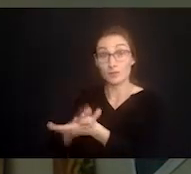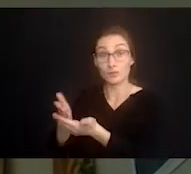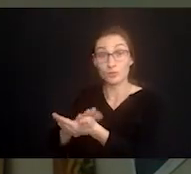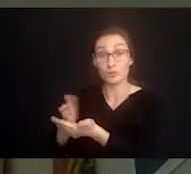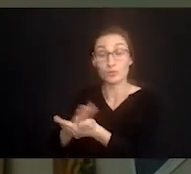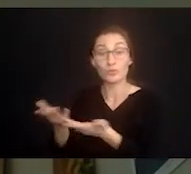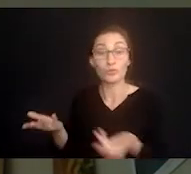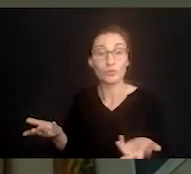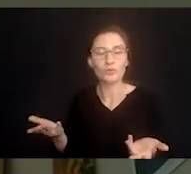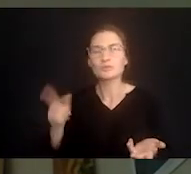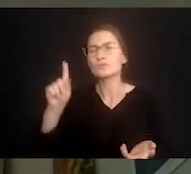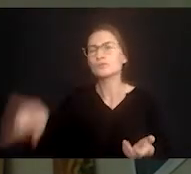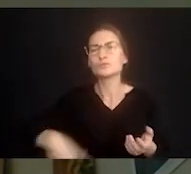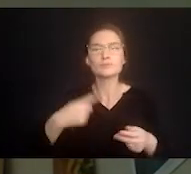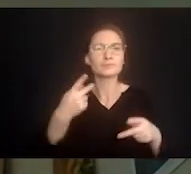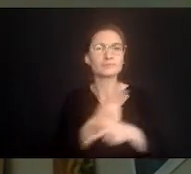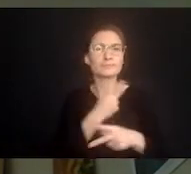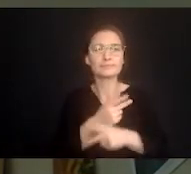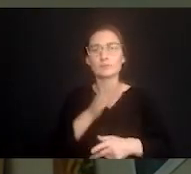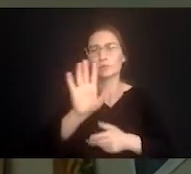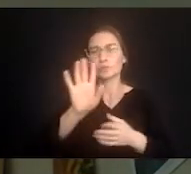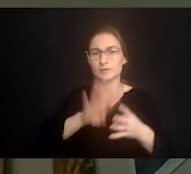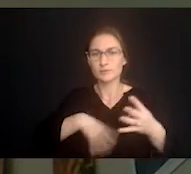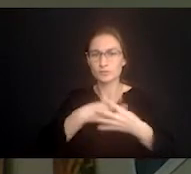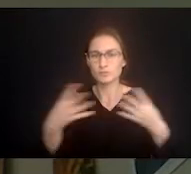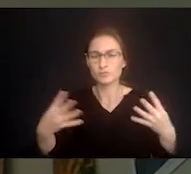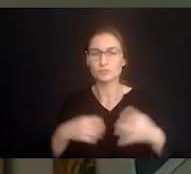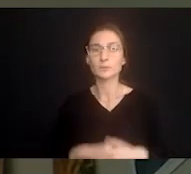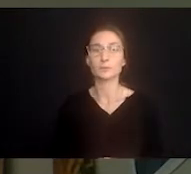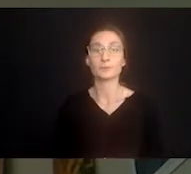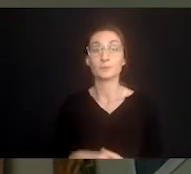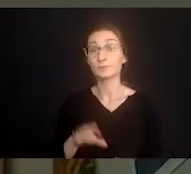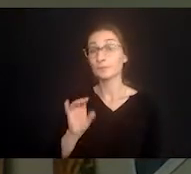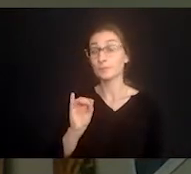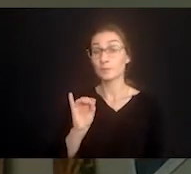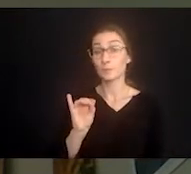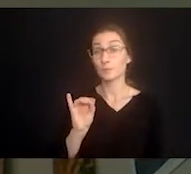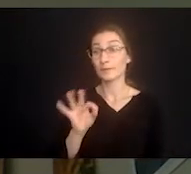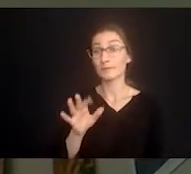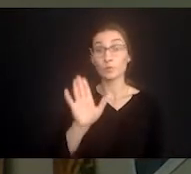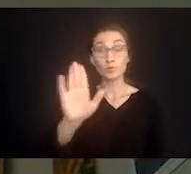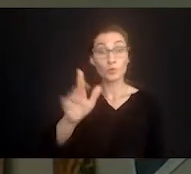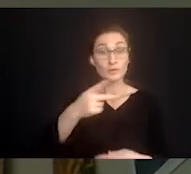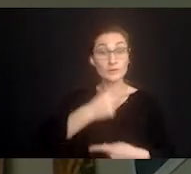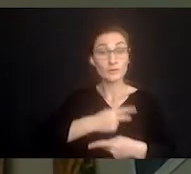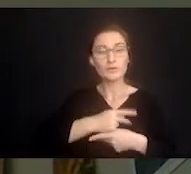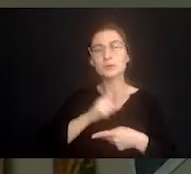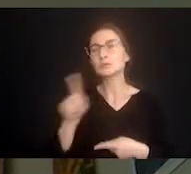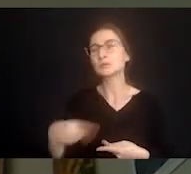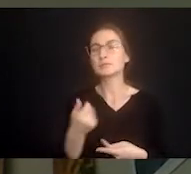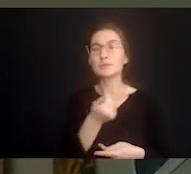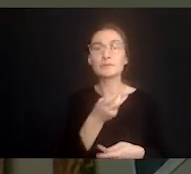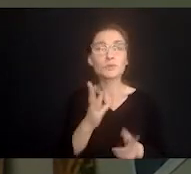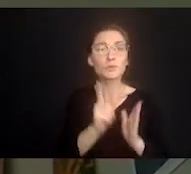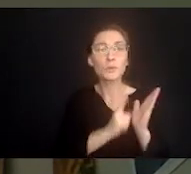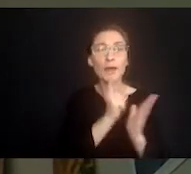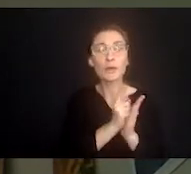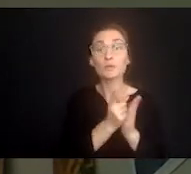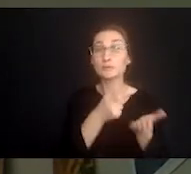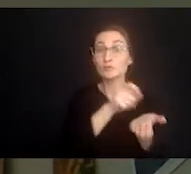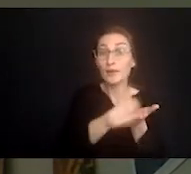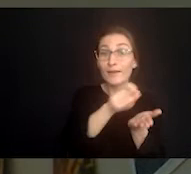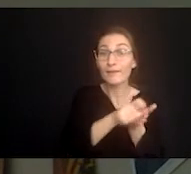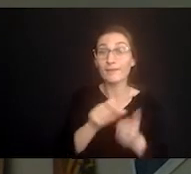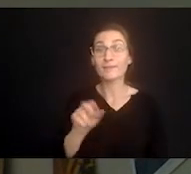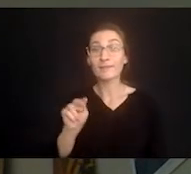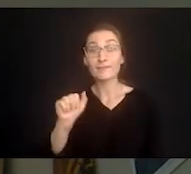the food on those days so whatever it might be whether it's a few hours to do a puzzle or write or